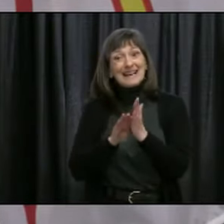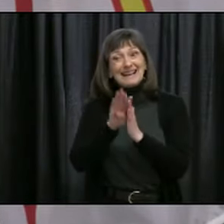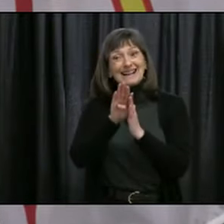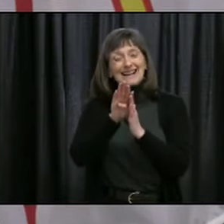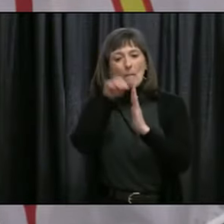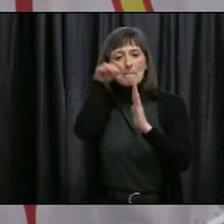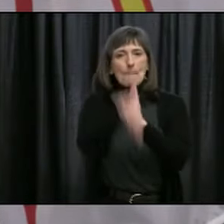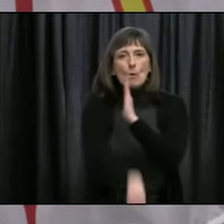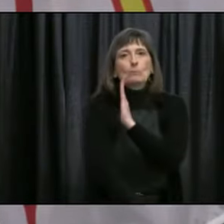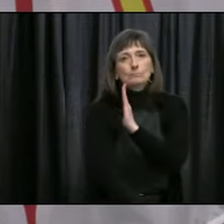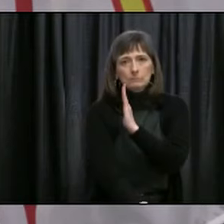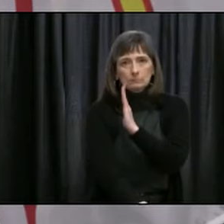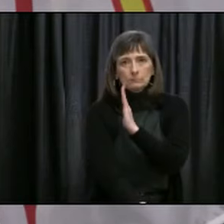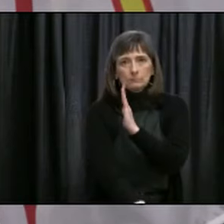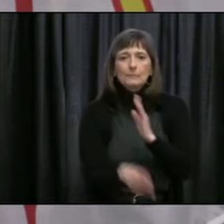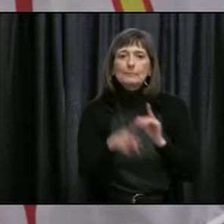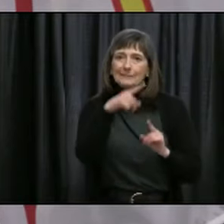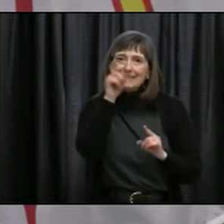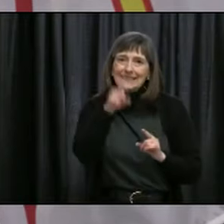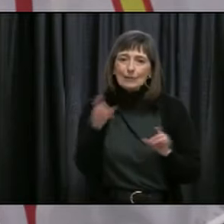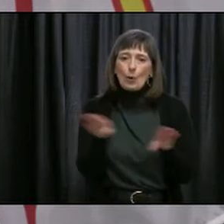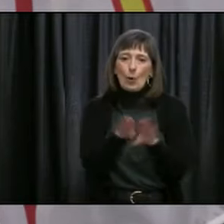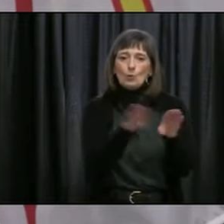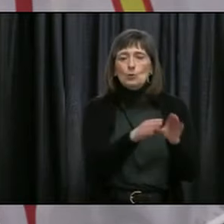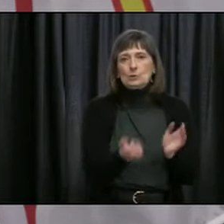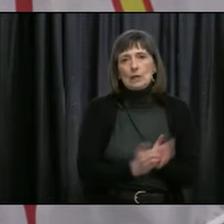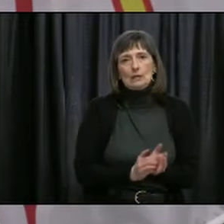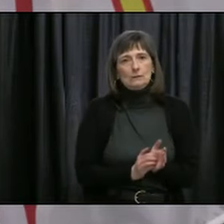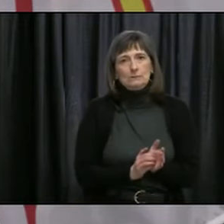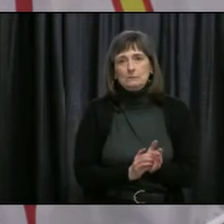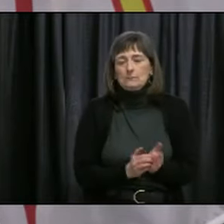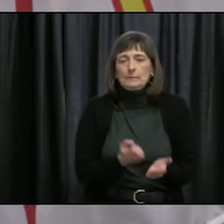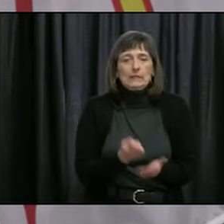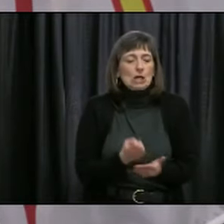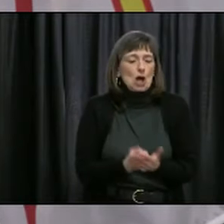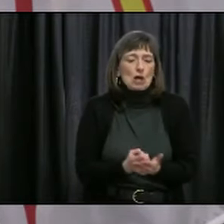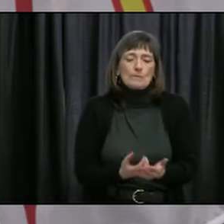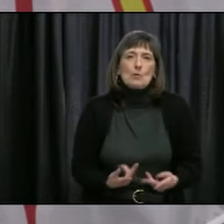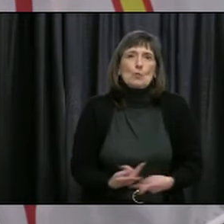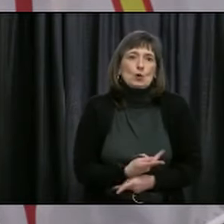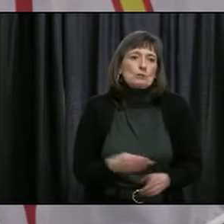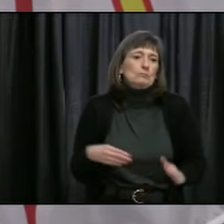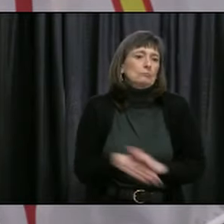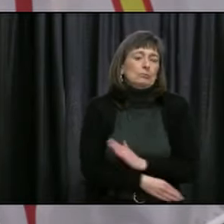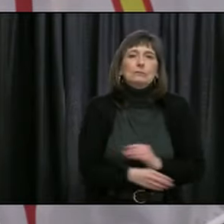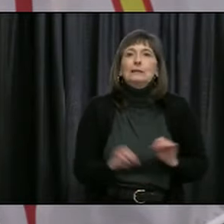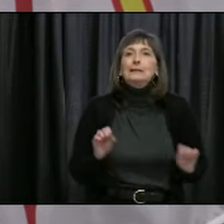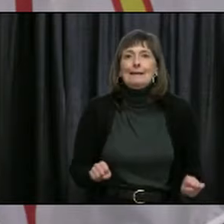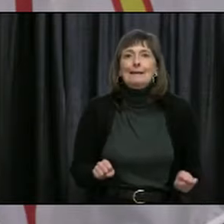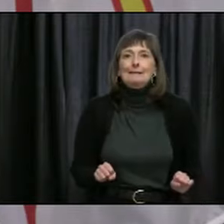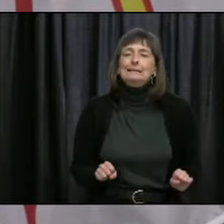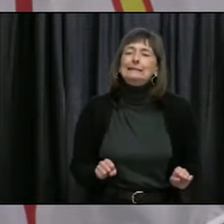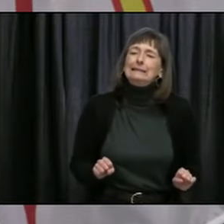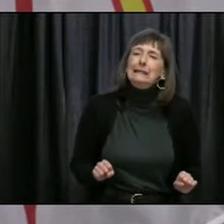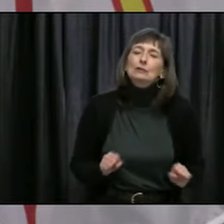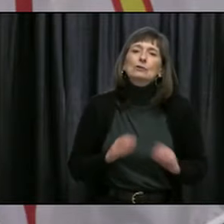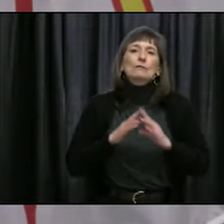on low-risk businesses and services, we must also remember we have to prevent a resurgence.